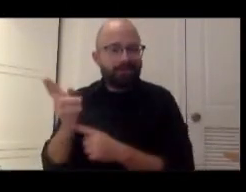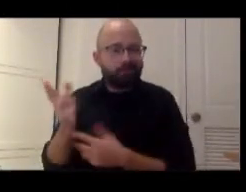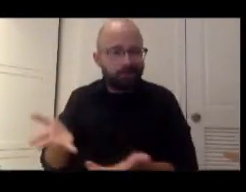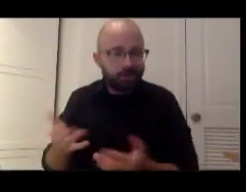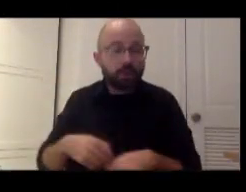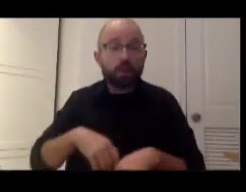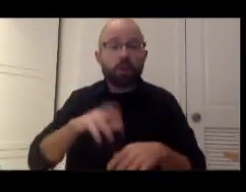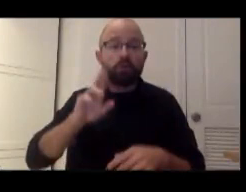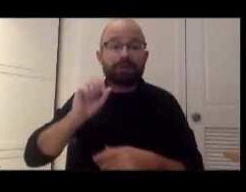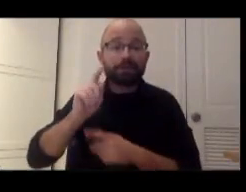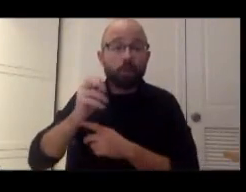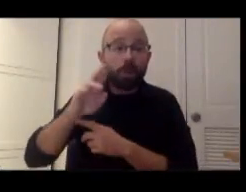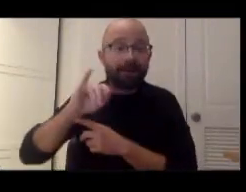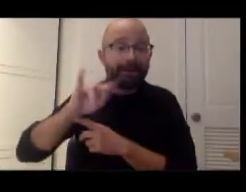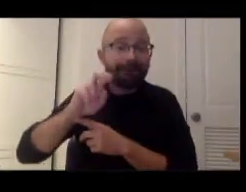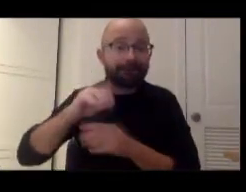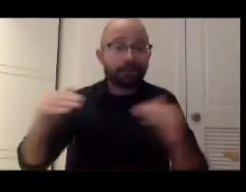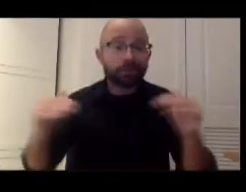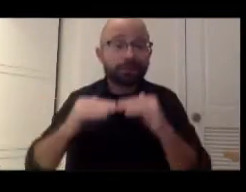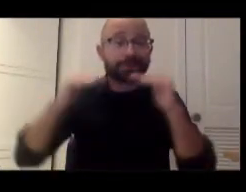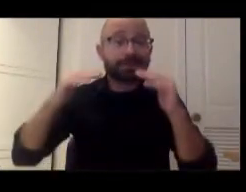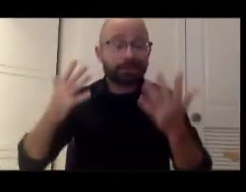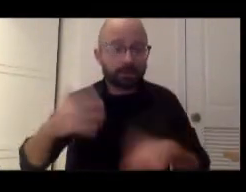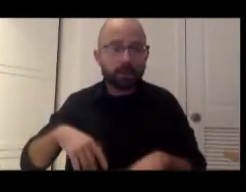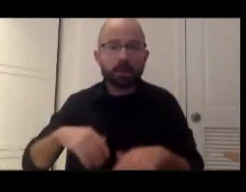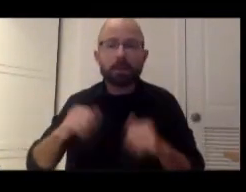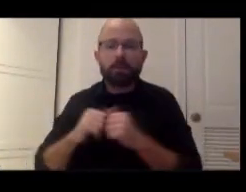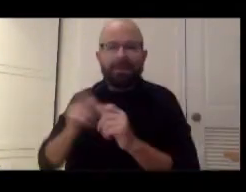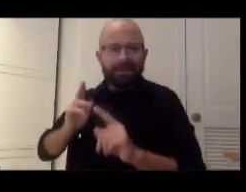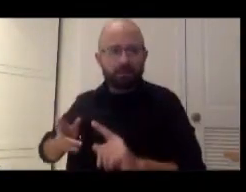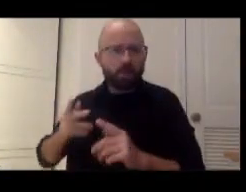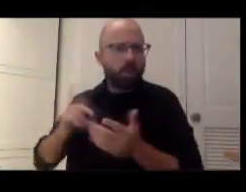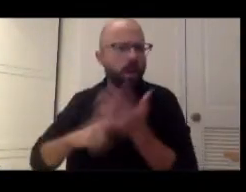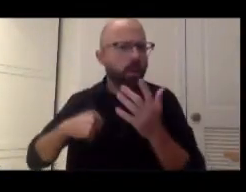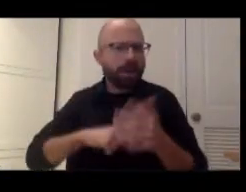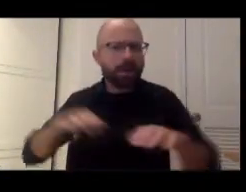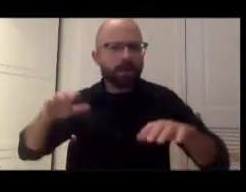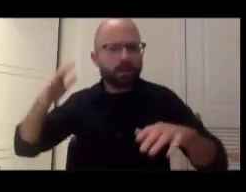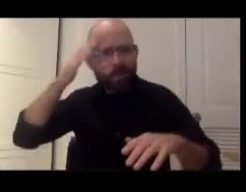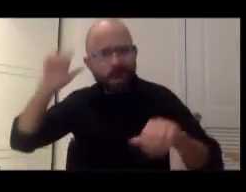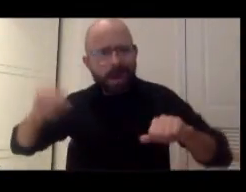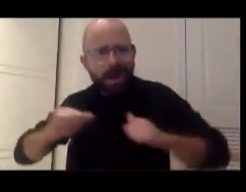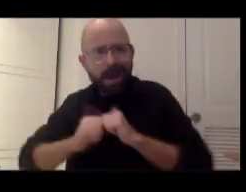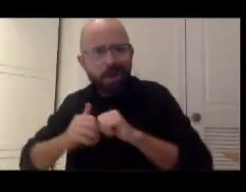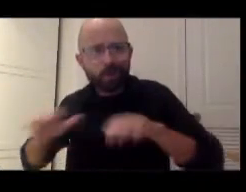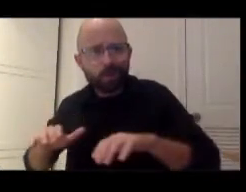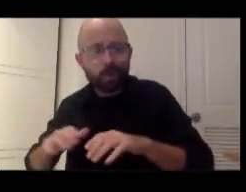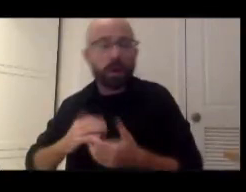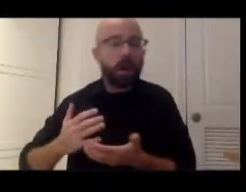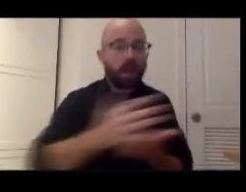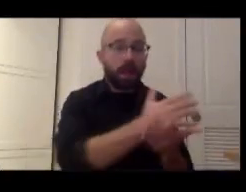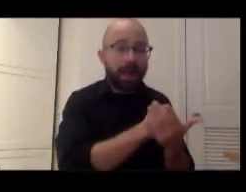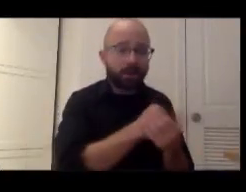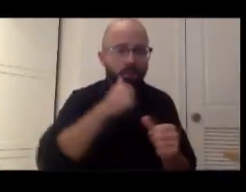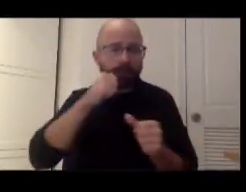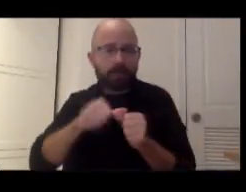with those of public history, with what we know how to do, collect, remember, interpret, and be very mindful of the harm